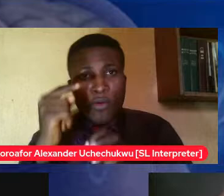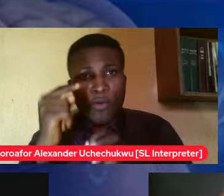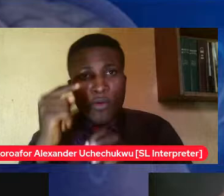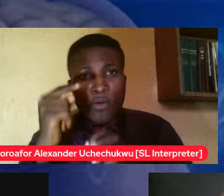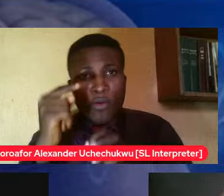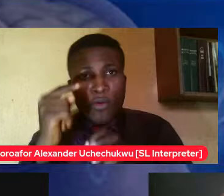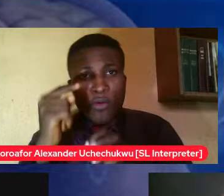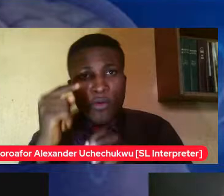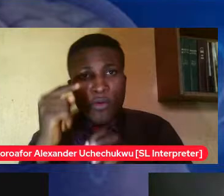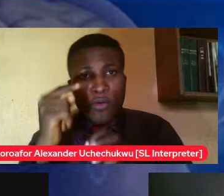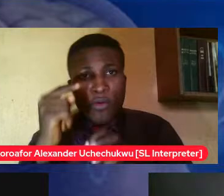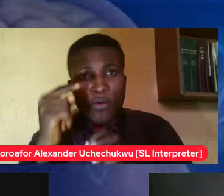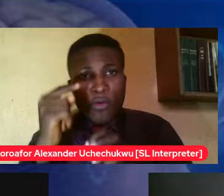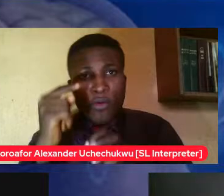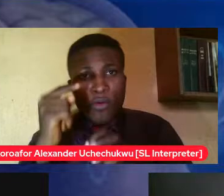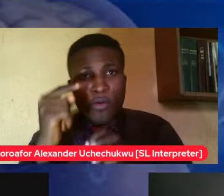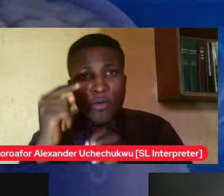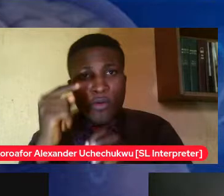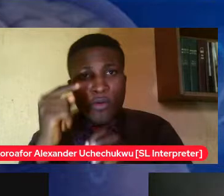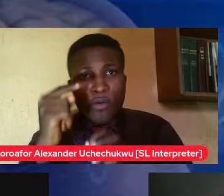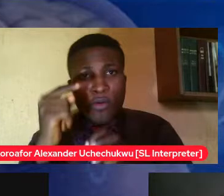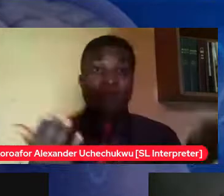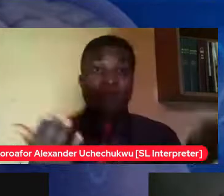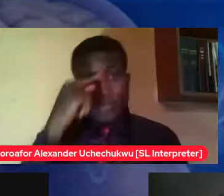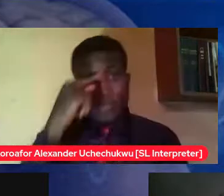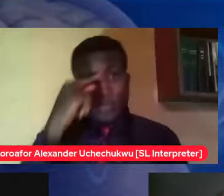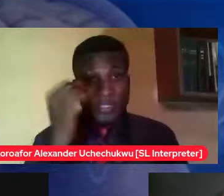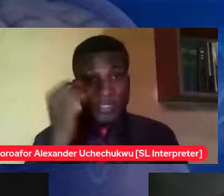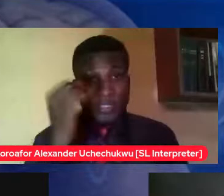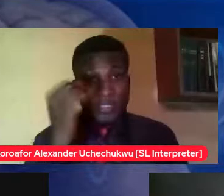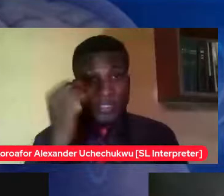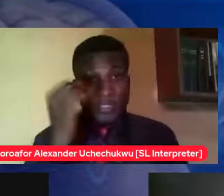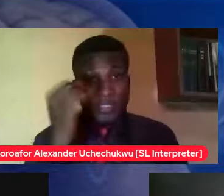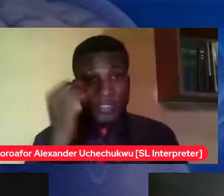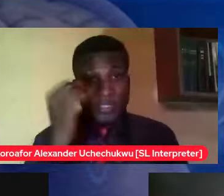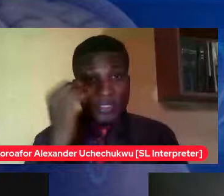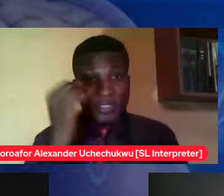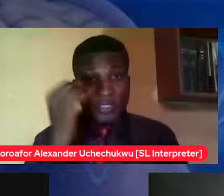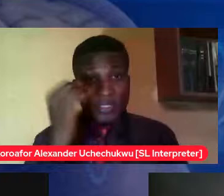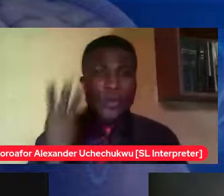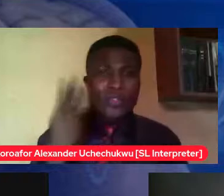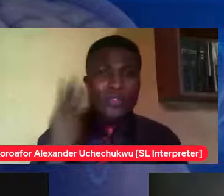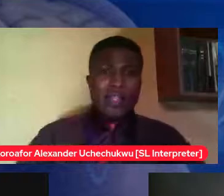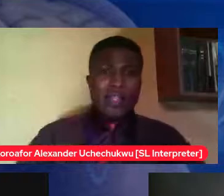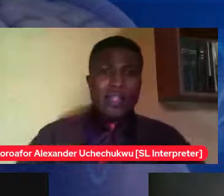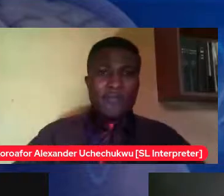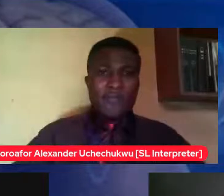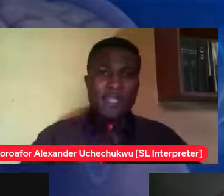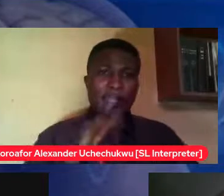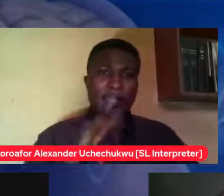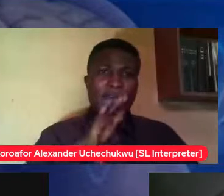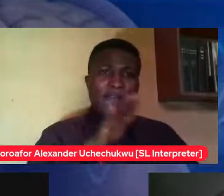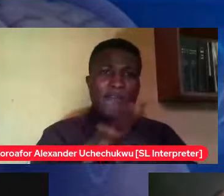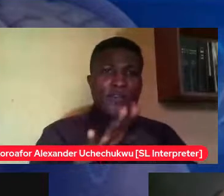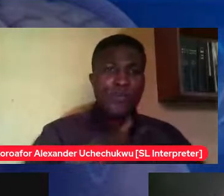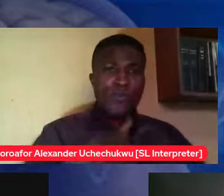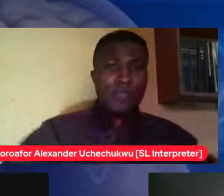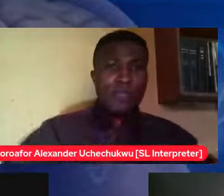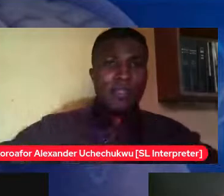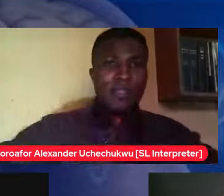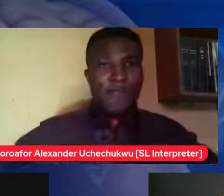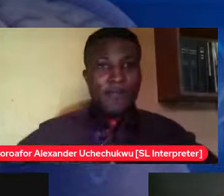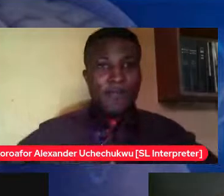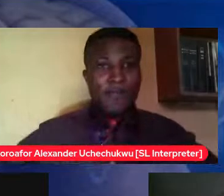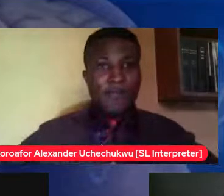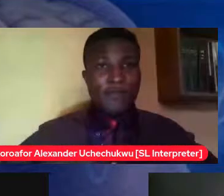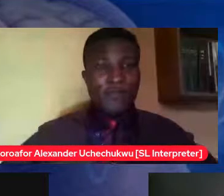already living a full life and they were contributing in their own way to you know everyday living society and everything you will not